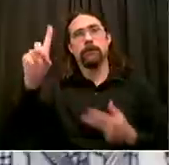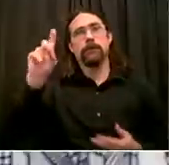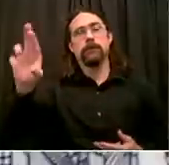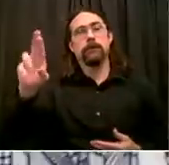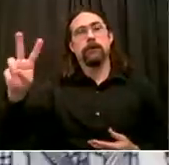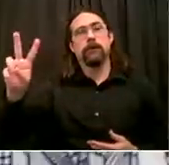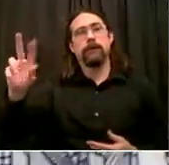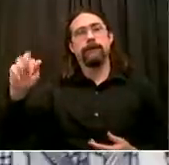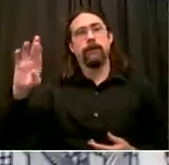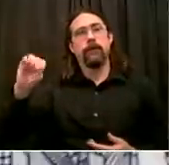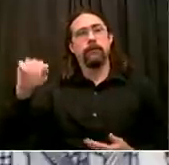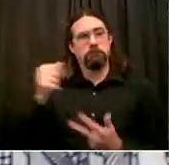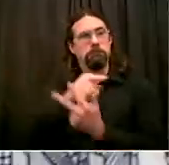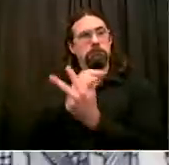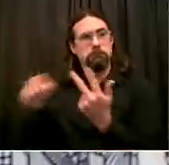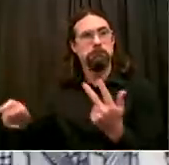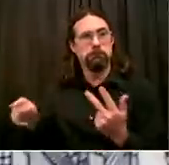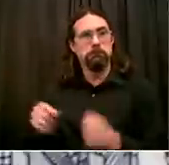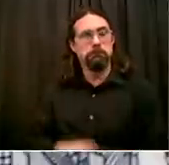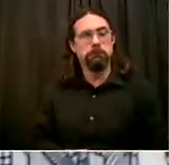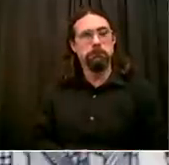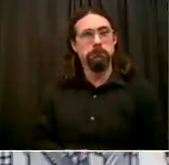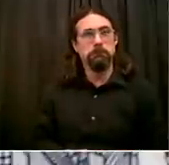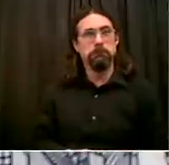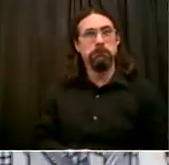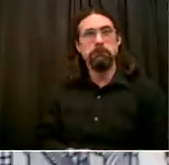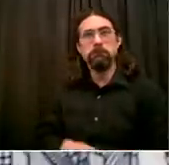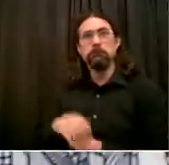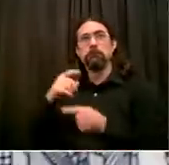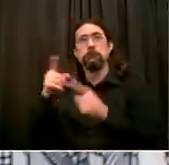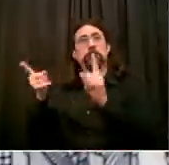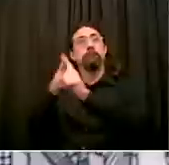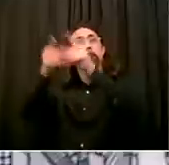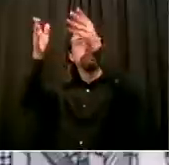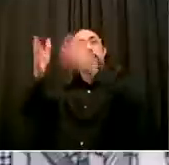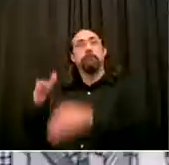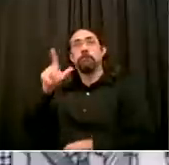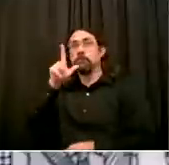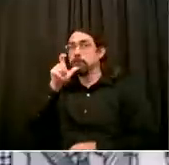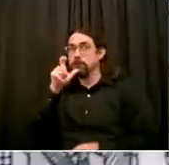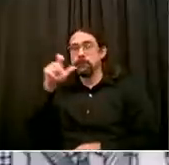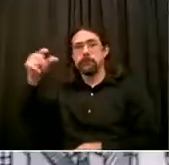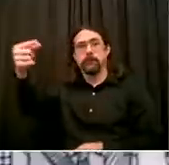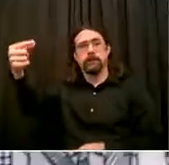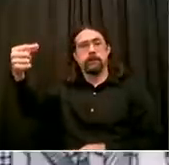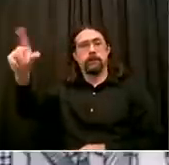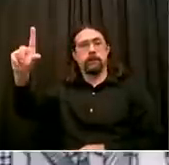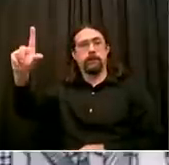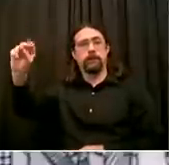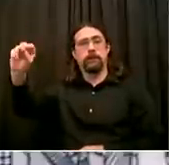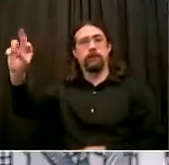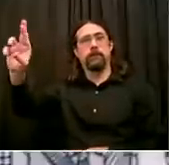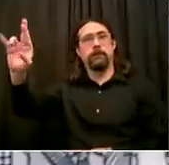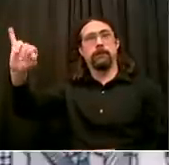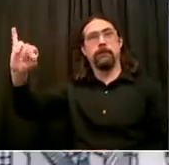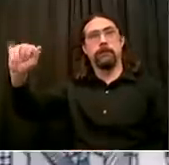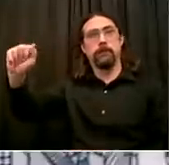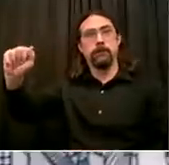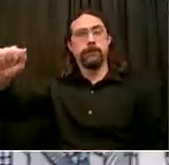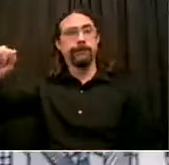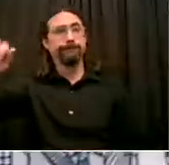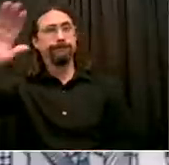Good morning, Mr. Mayer. I wanted to ask you about some of the reporting my colleagues have been doing